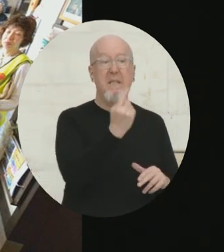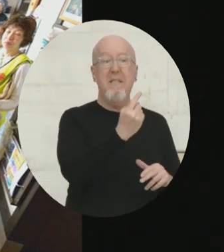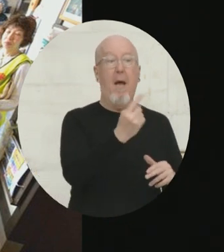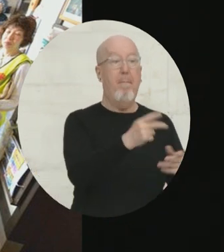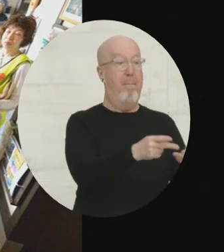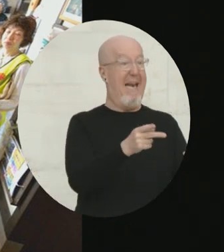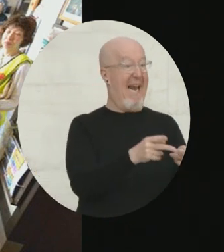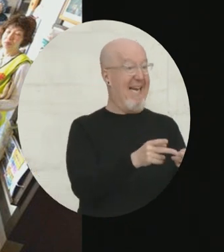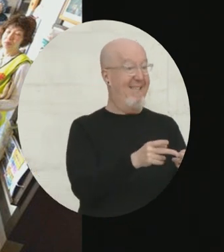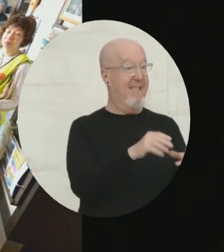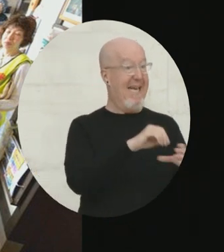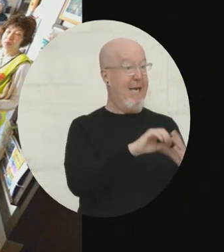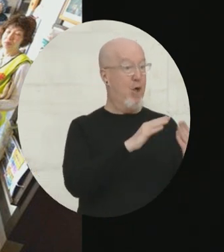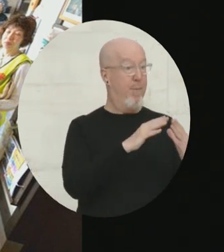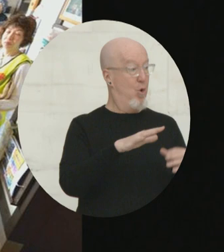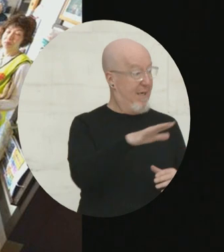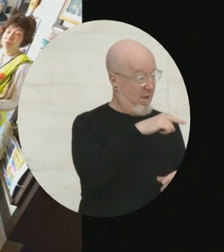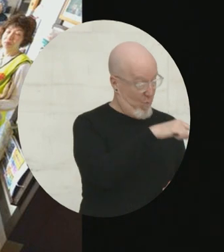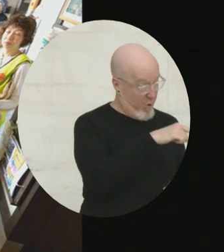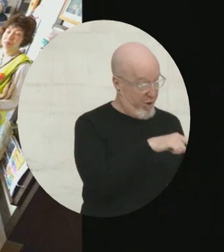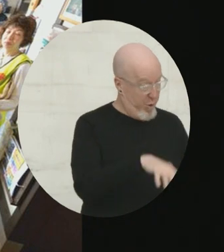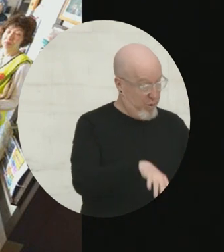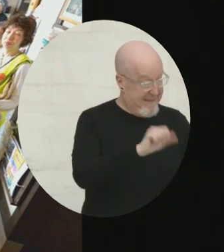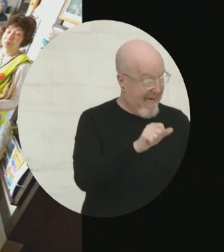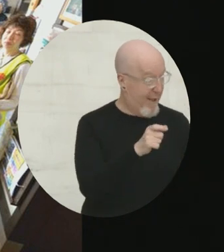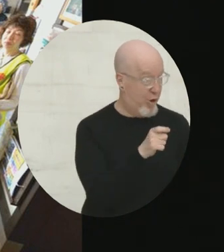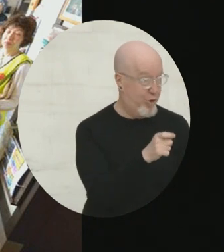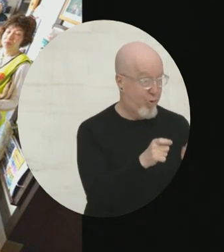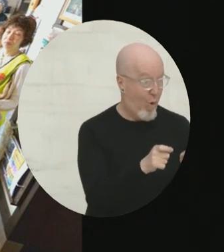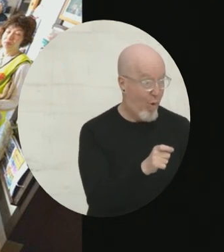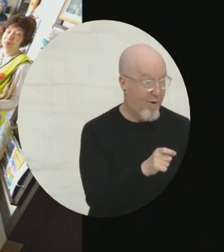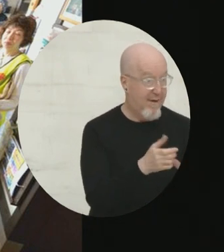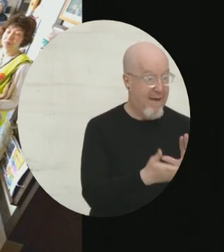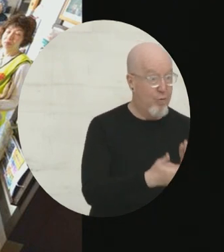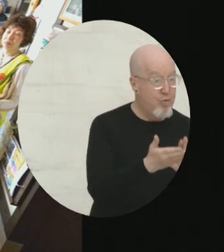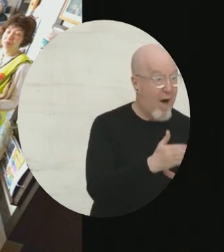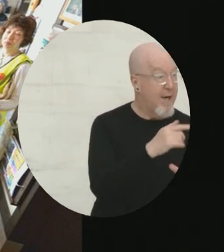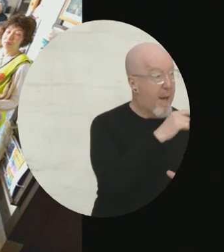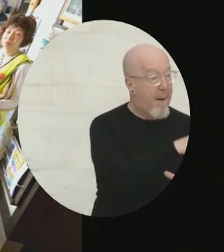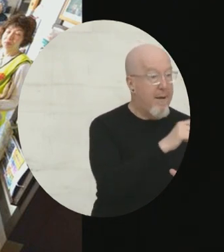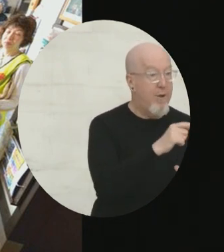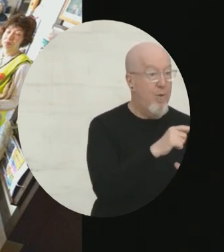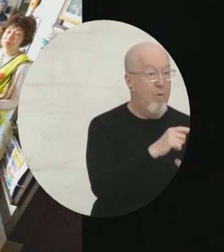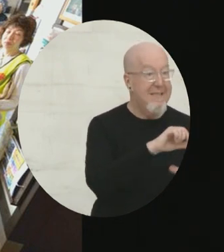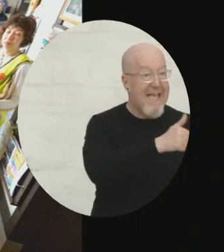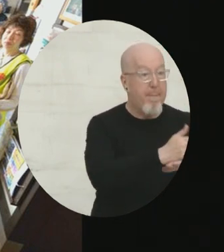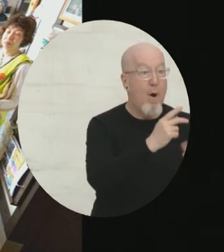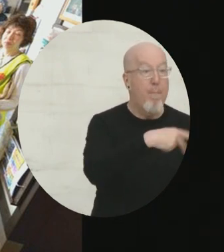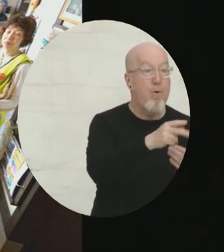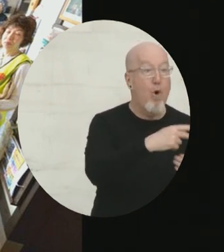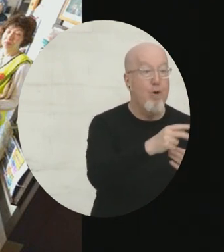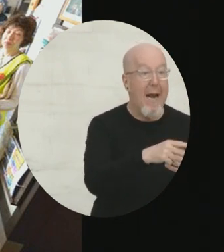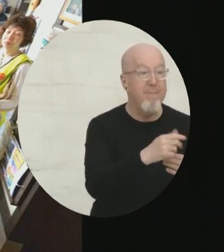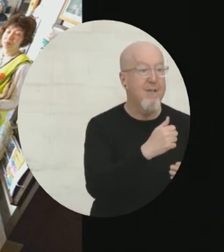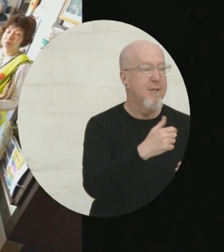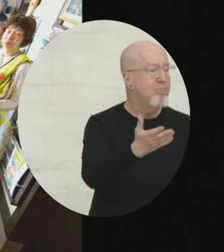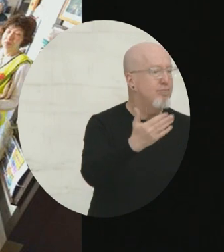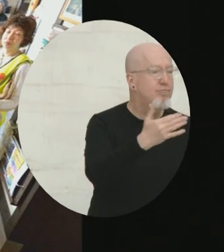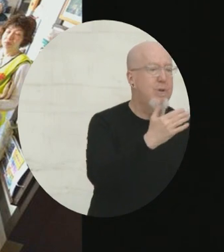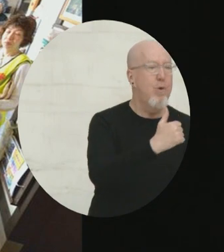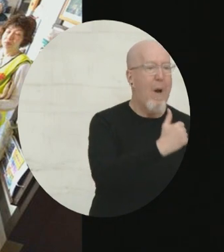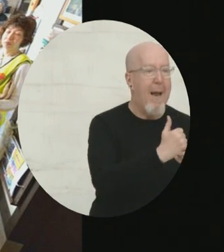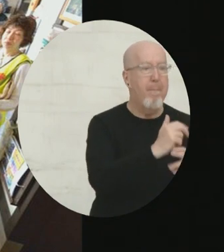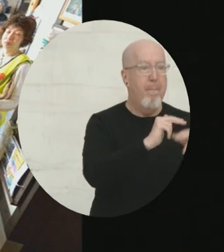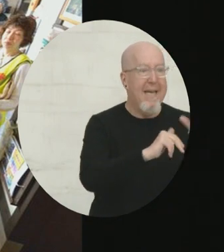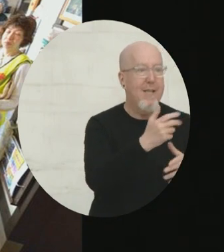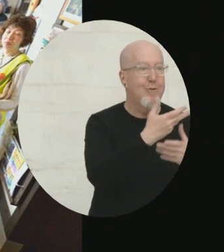-disaster, would they take management, would they take control, and create programs that would bring people together to help build trust and build connections